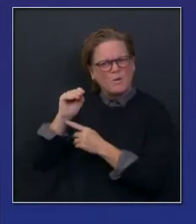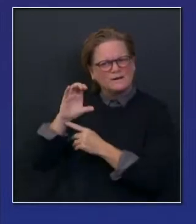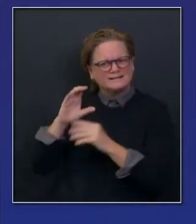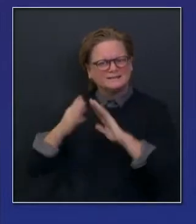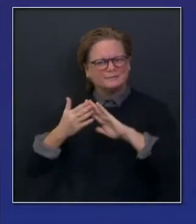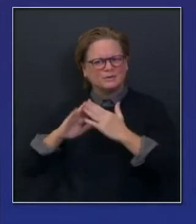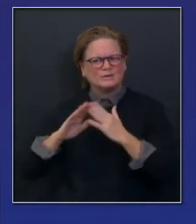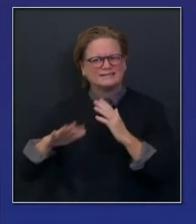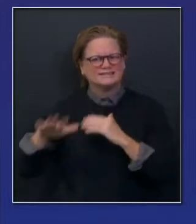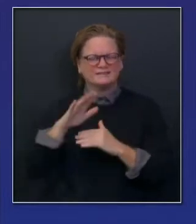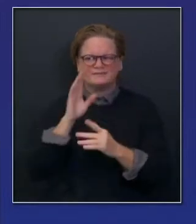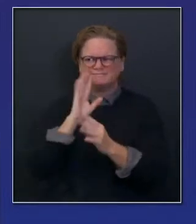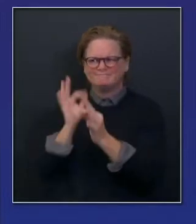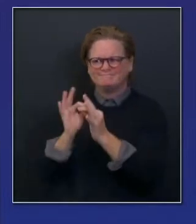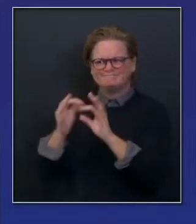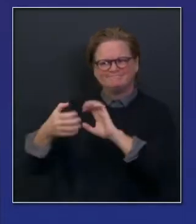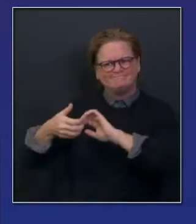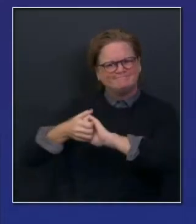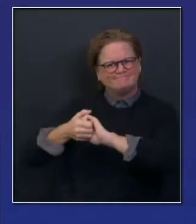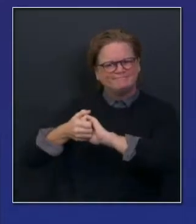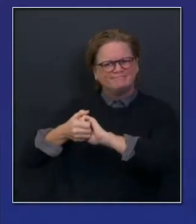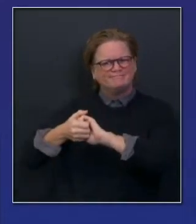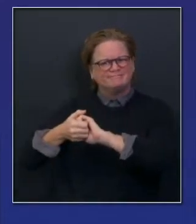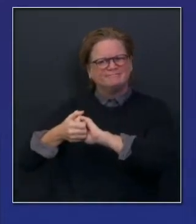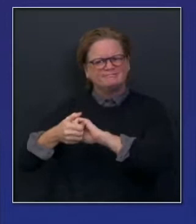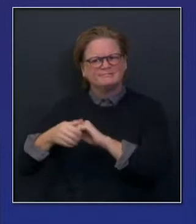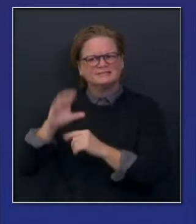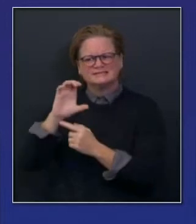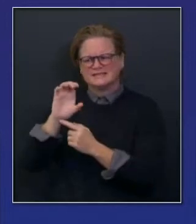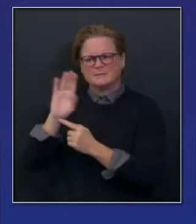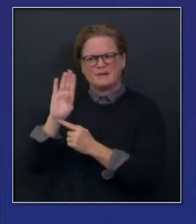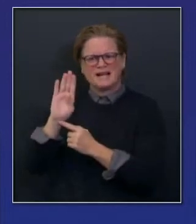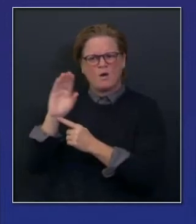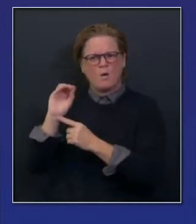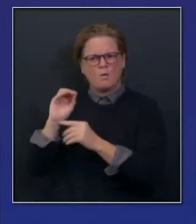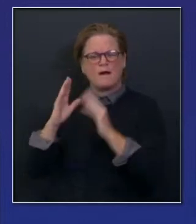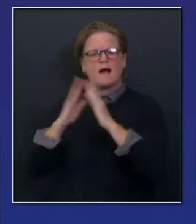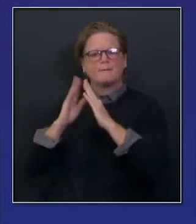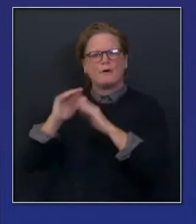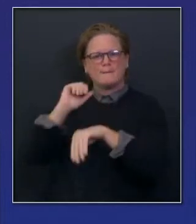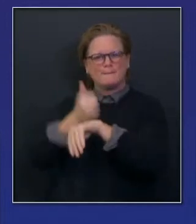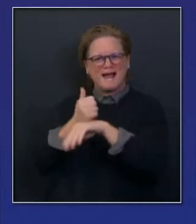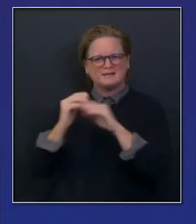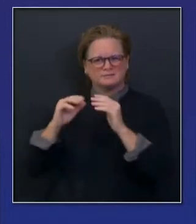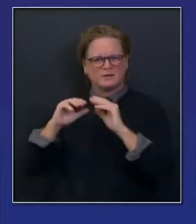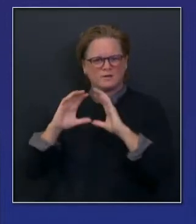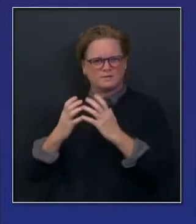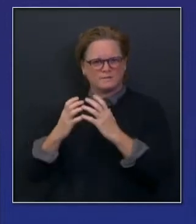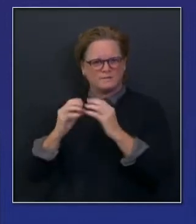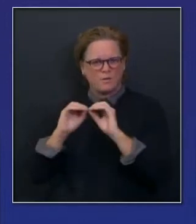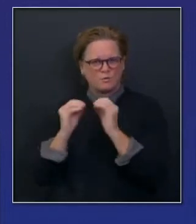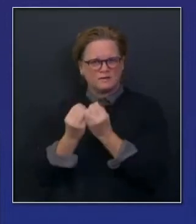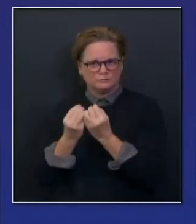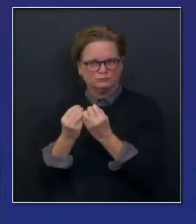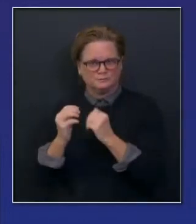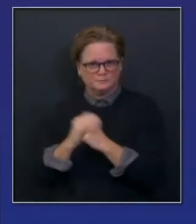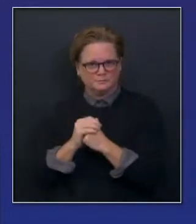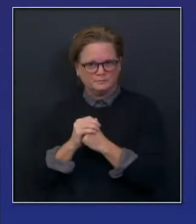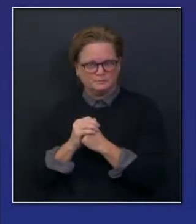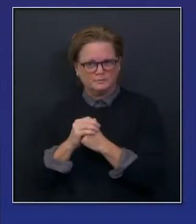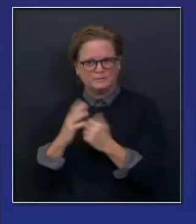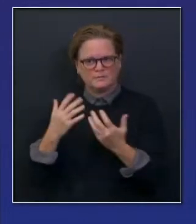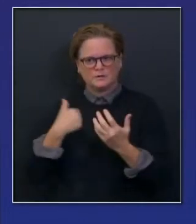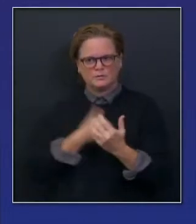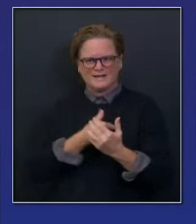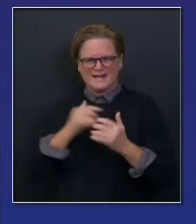well-established community-based organizations, engage with trusted messengers, bottom-up, not top-down,